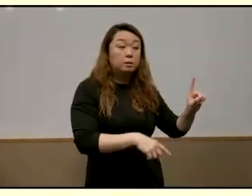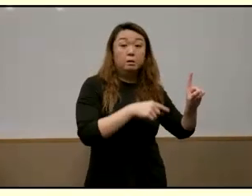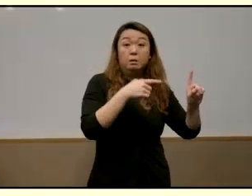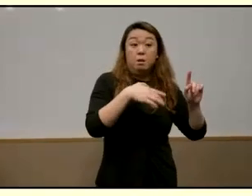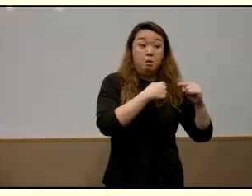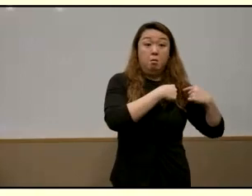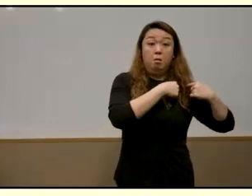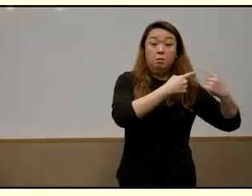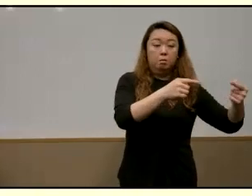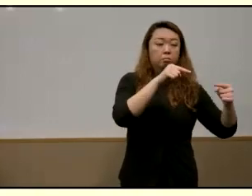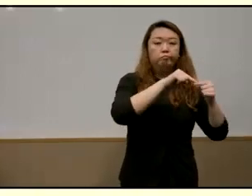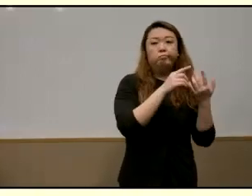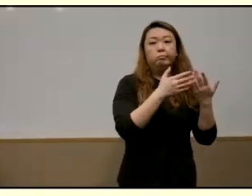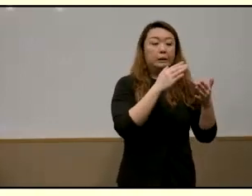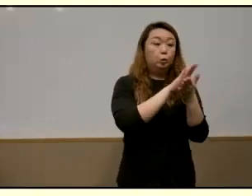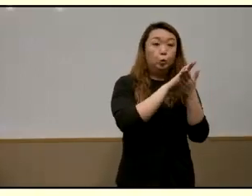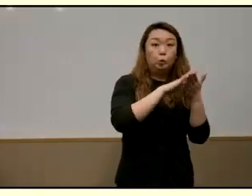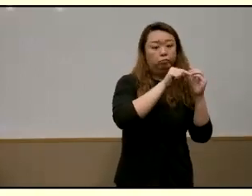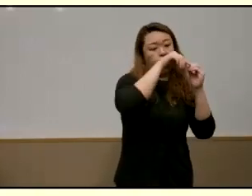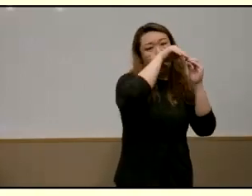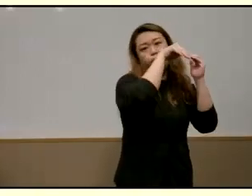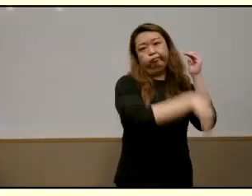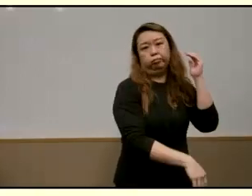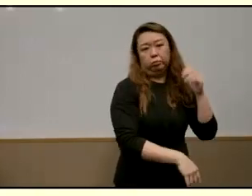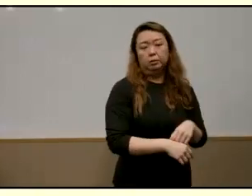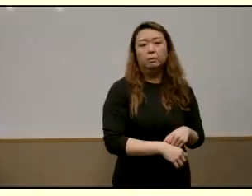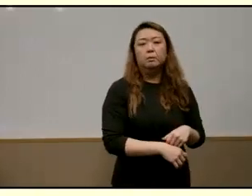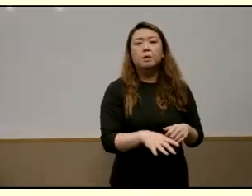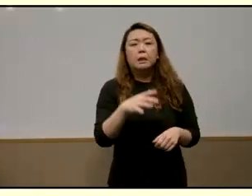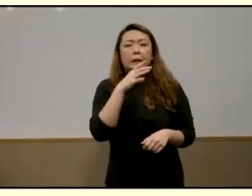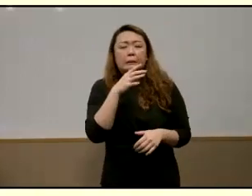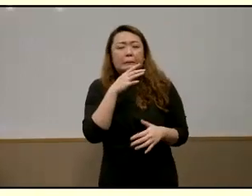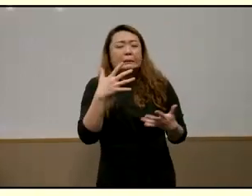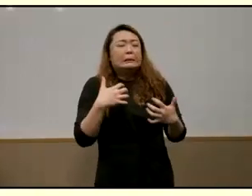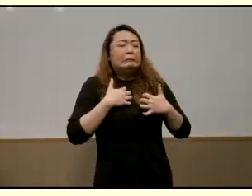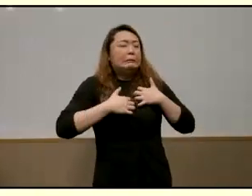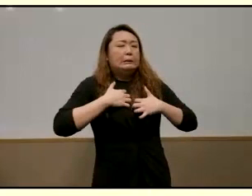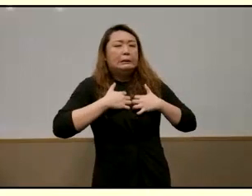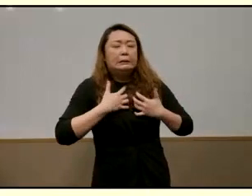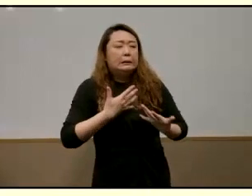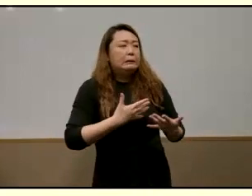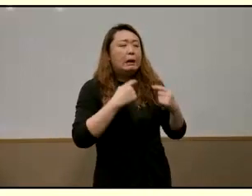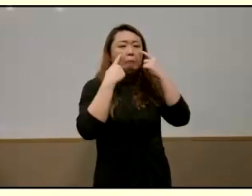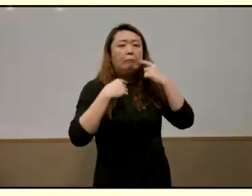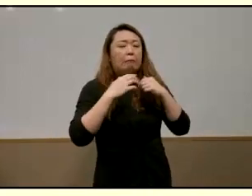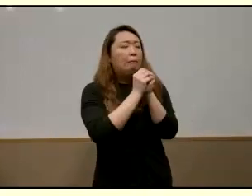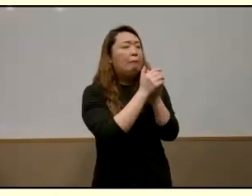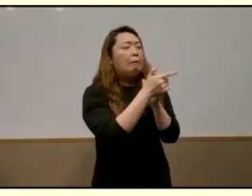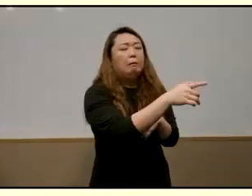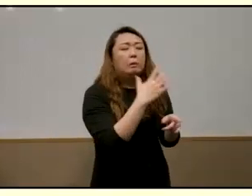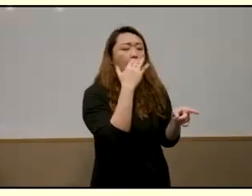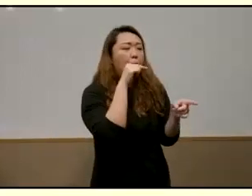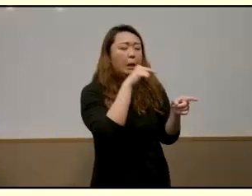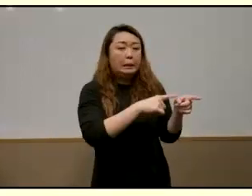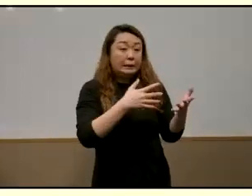anjushri's anxiety was at breaking point anjushri cried to him enough already sanjay since so many years you're very well in school this year